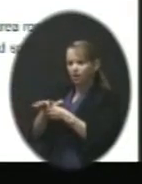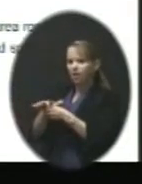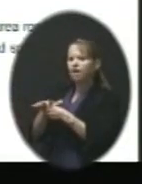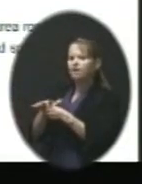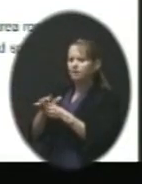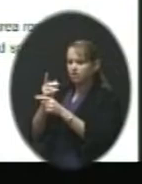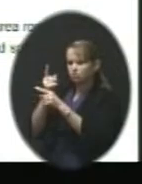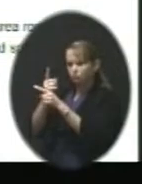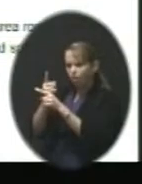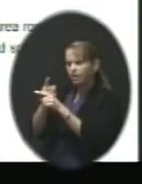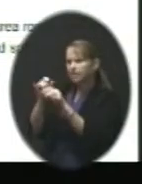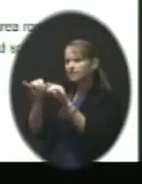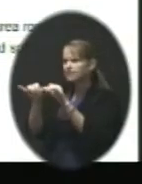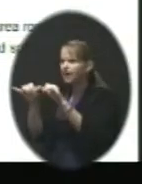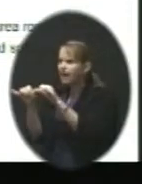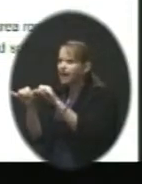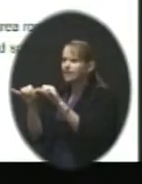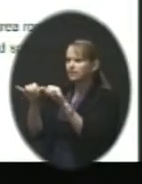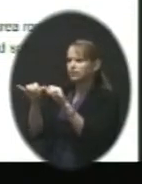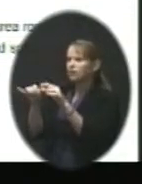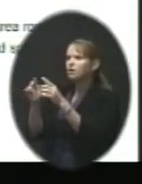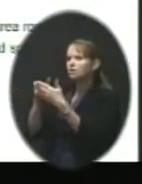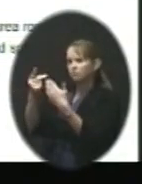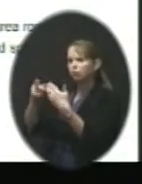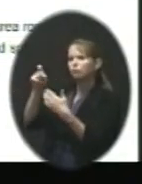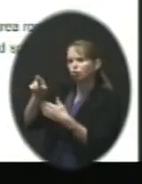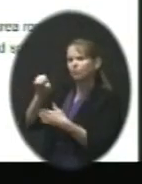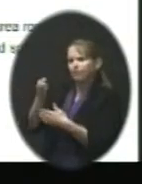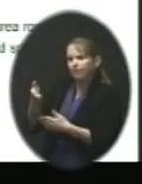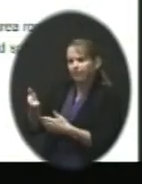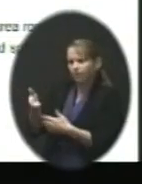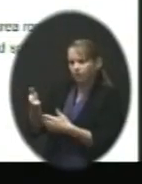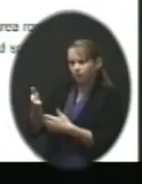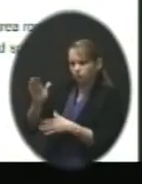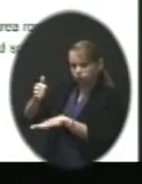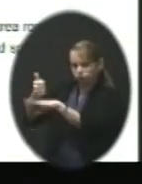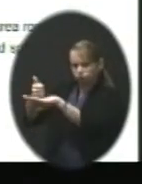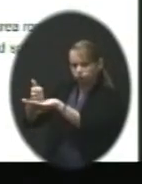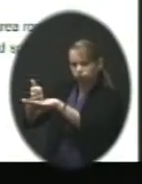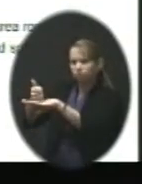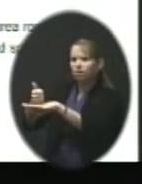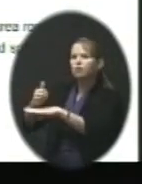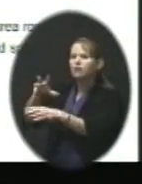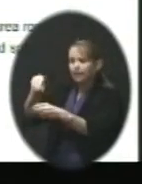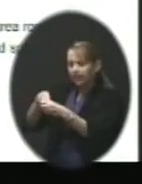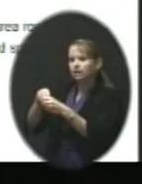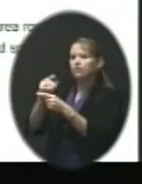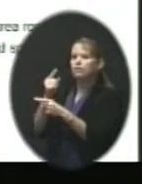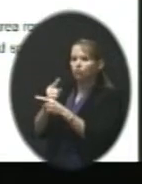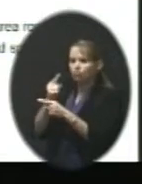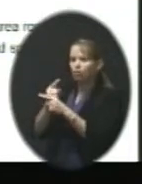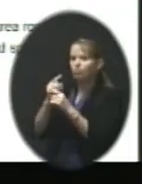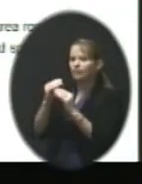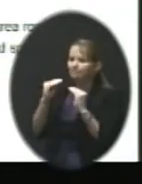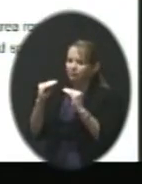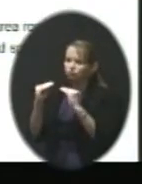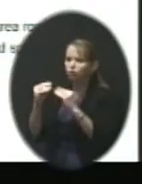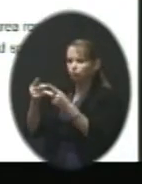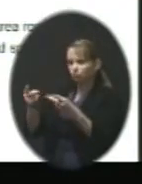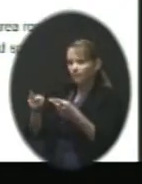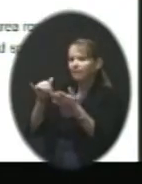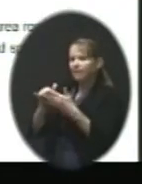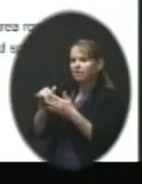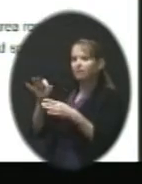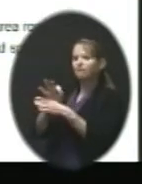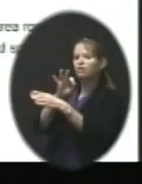appropriately sized, where programs should be in their appropriate instructional spaces. So that's what we consider our functional capacity.